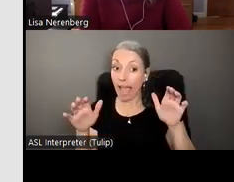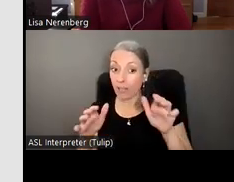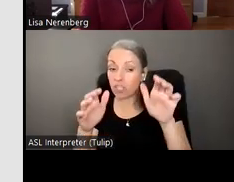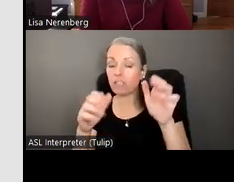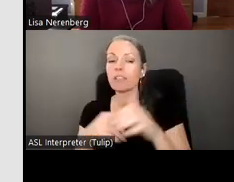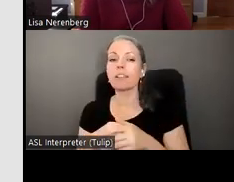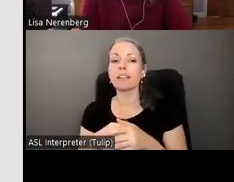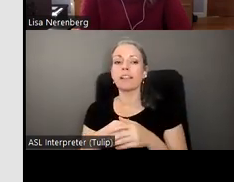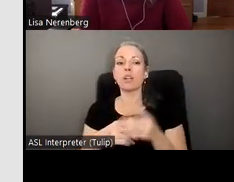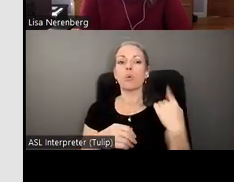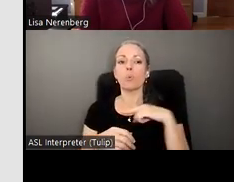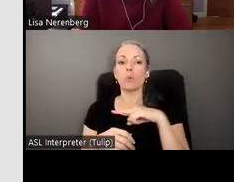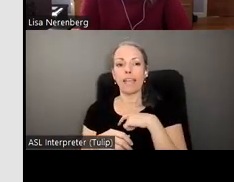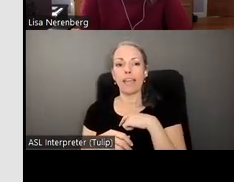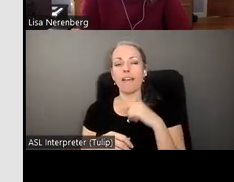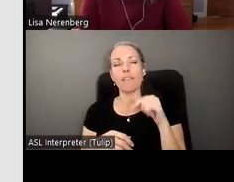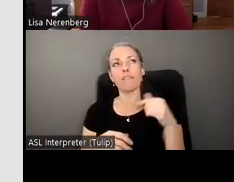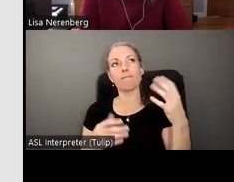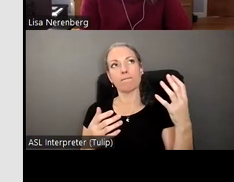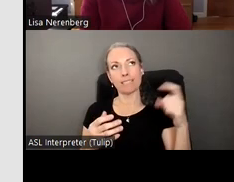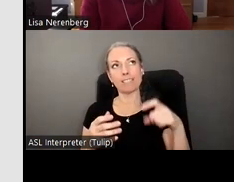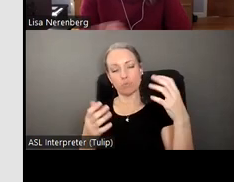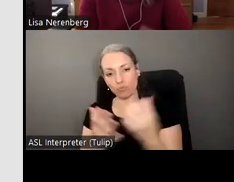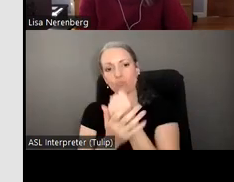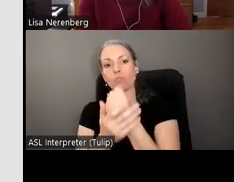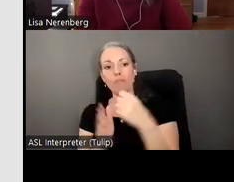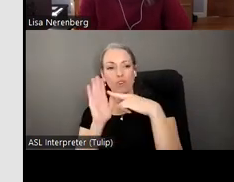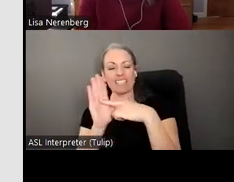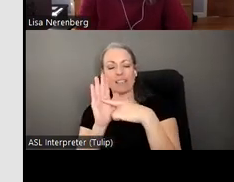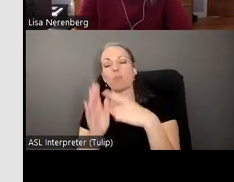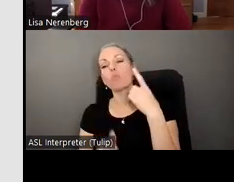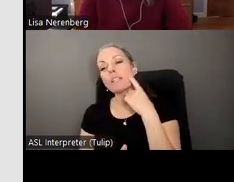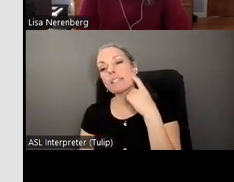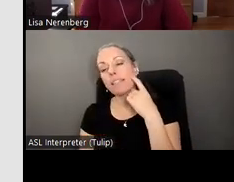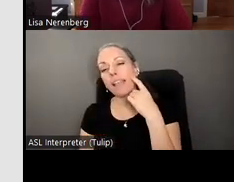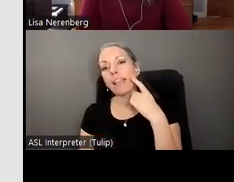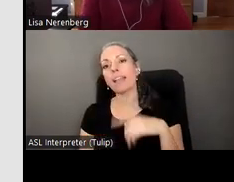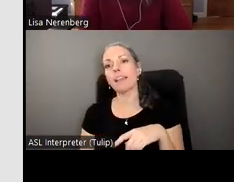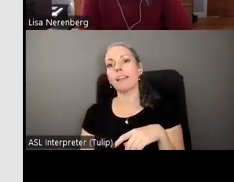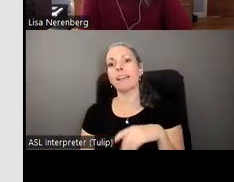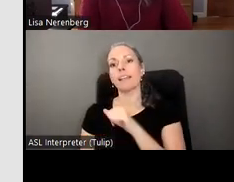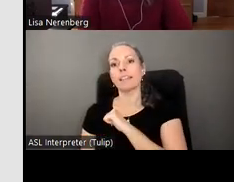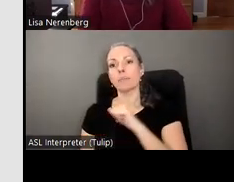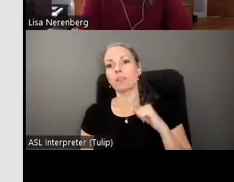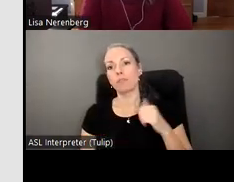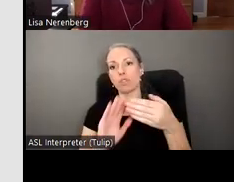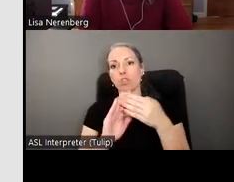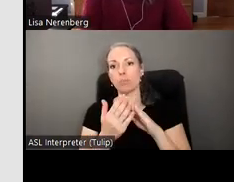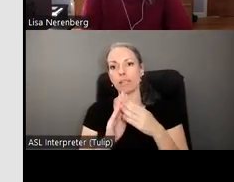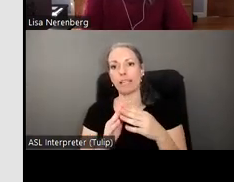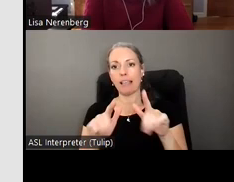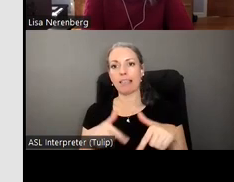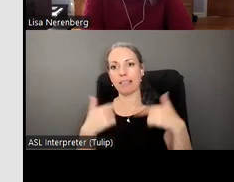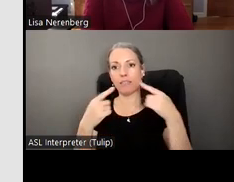those are things we really need to take advantage of for example just recently the administration for community living announced that they're